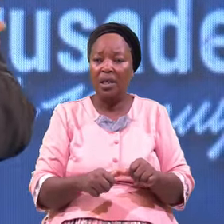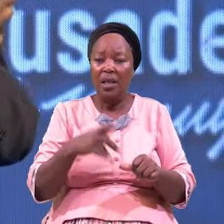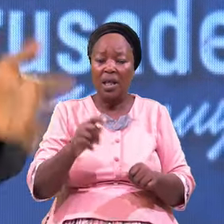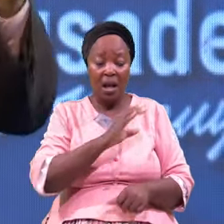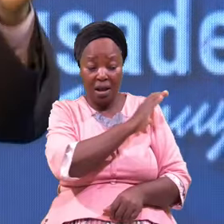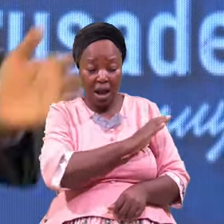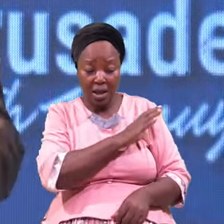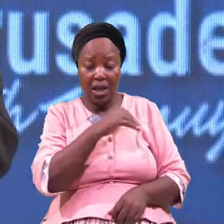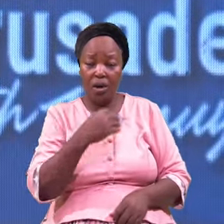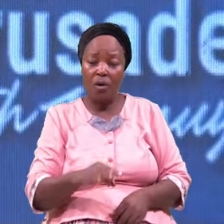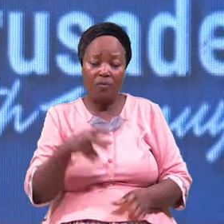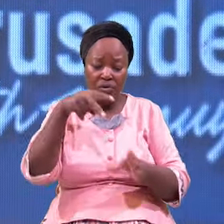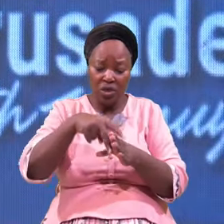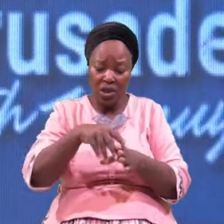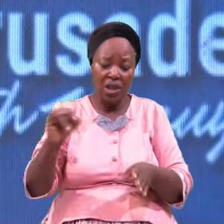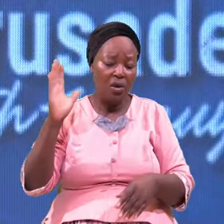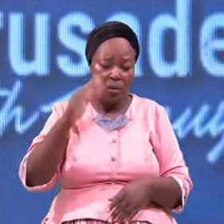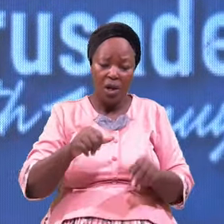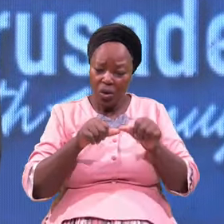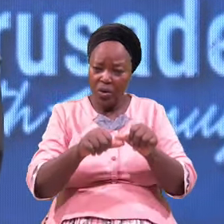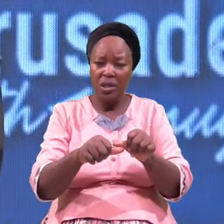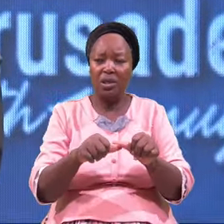Of Cheating Will Continue